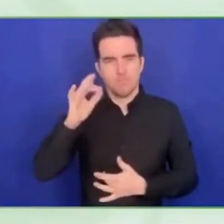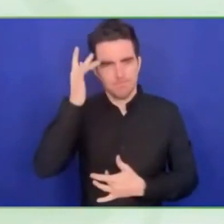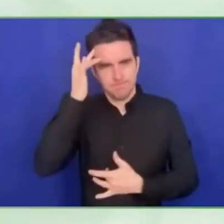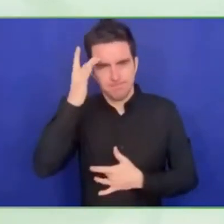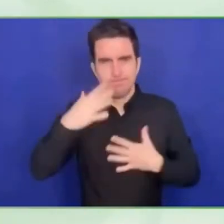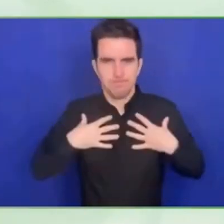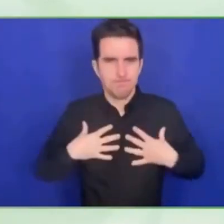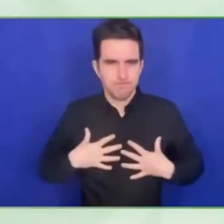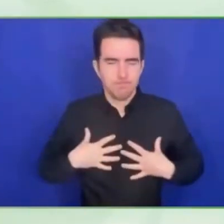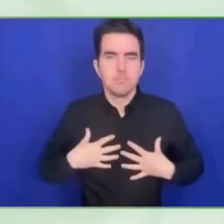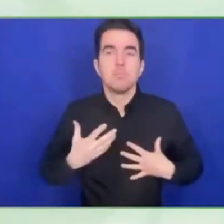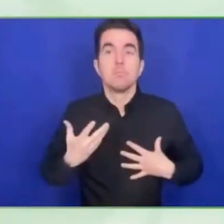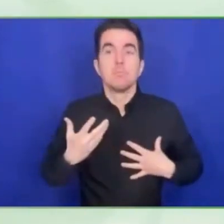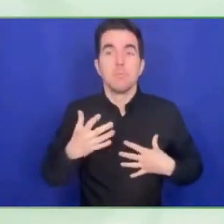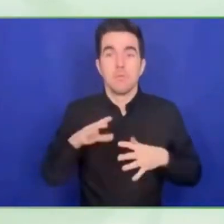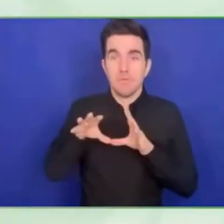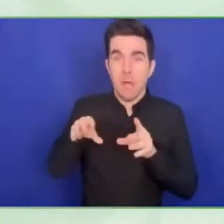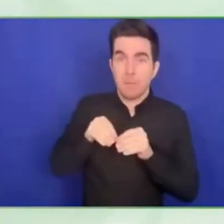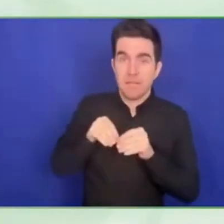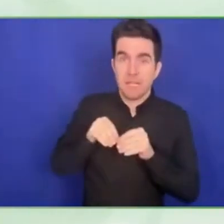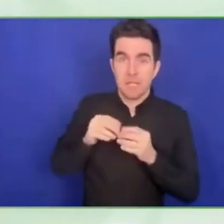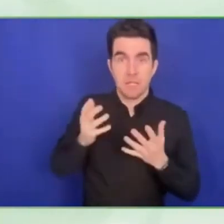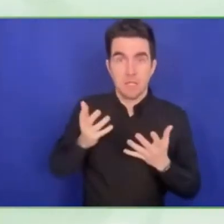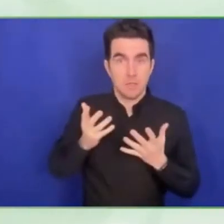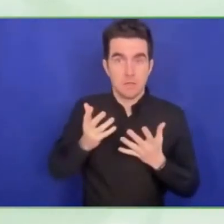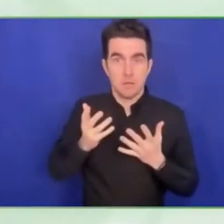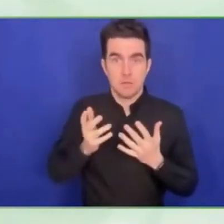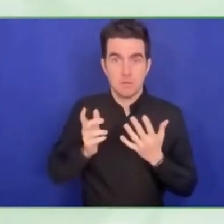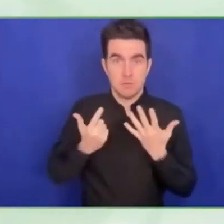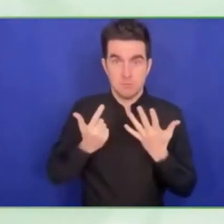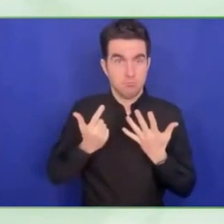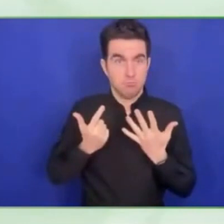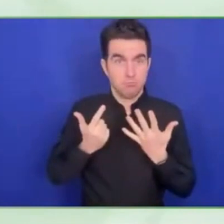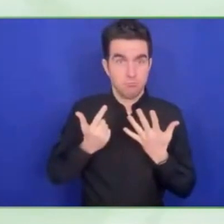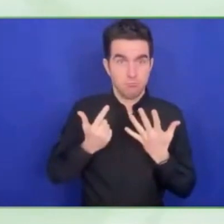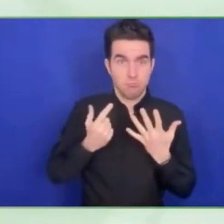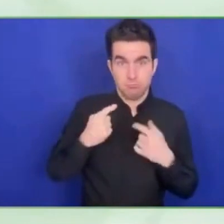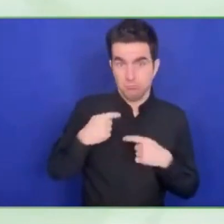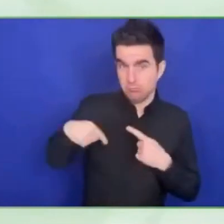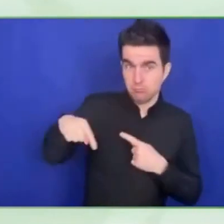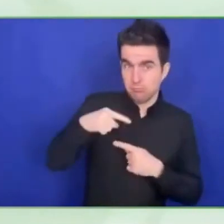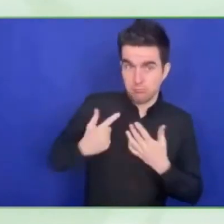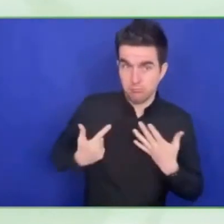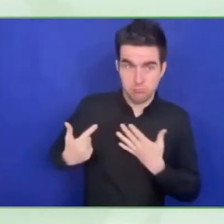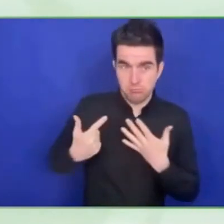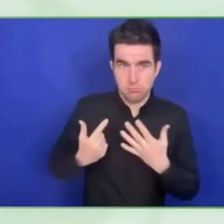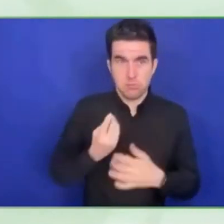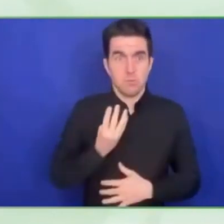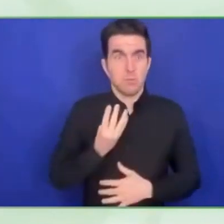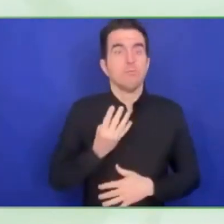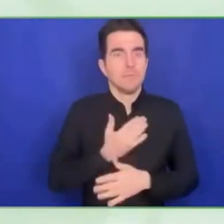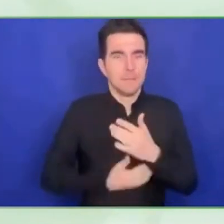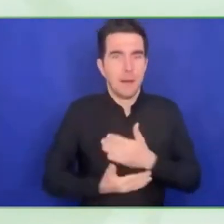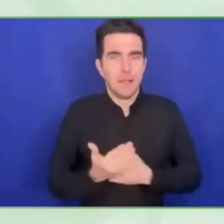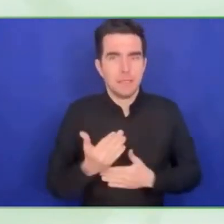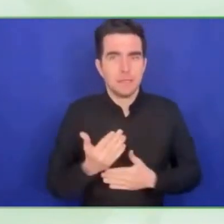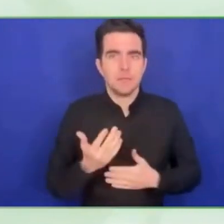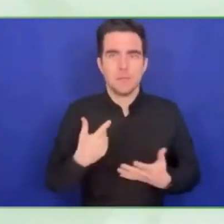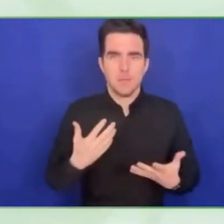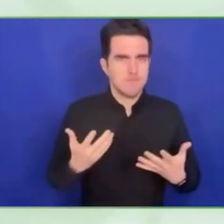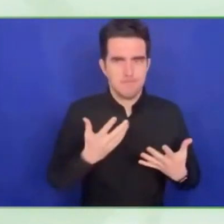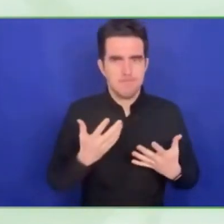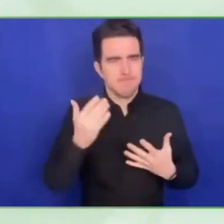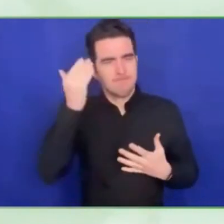And I began my career and I began up in technology and business running a business incubator in one of the leading universities